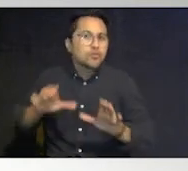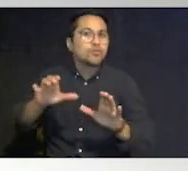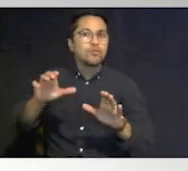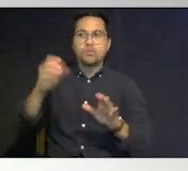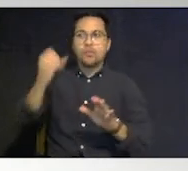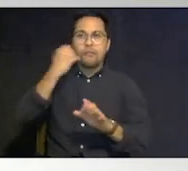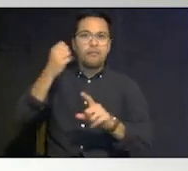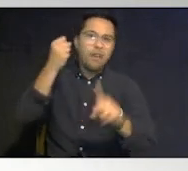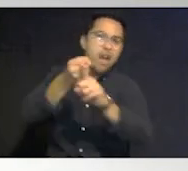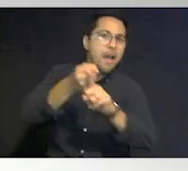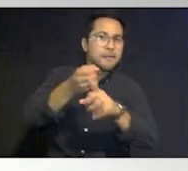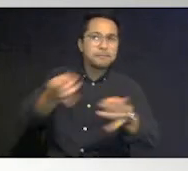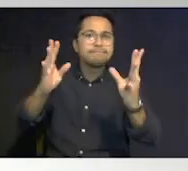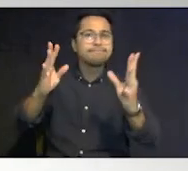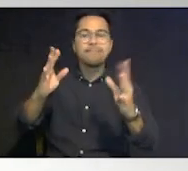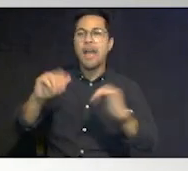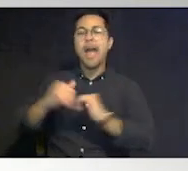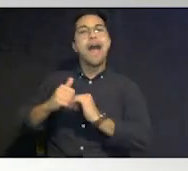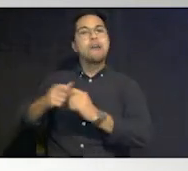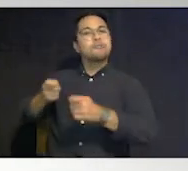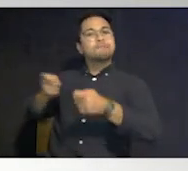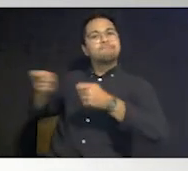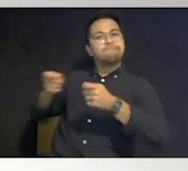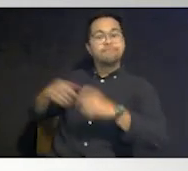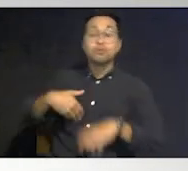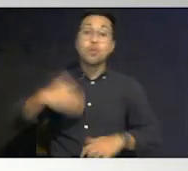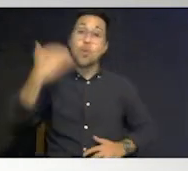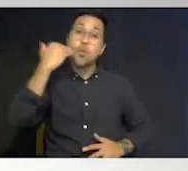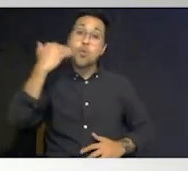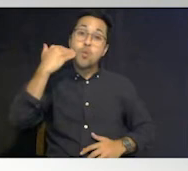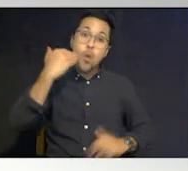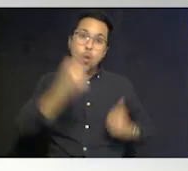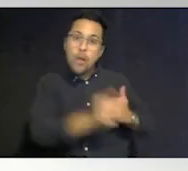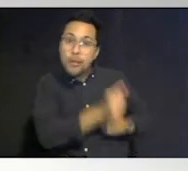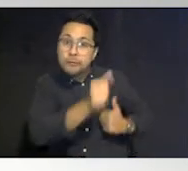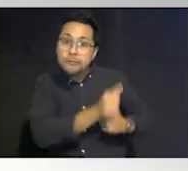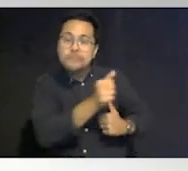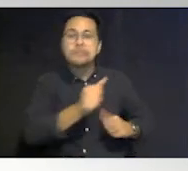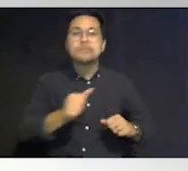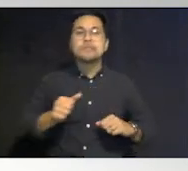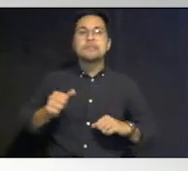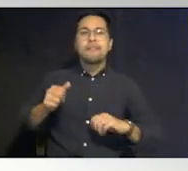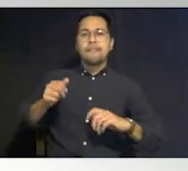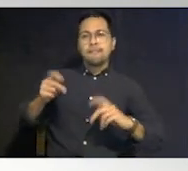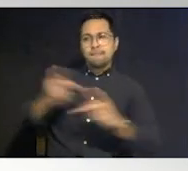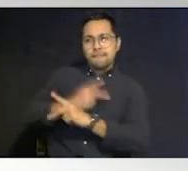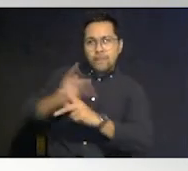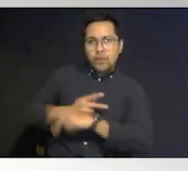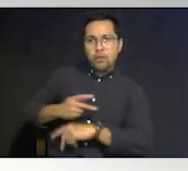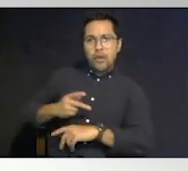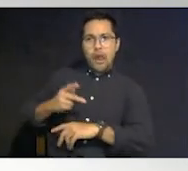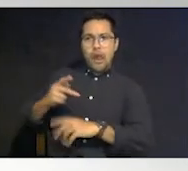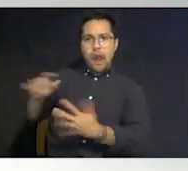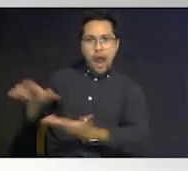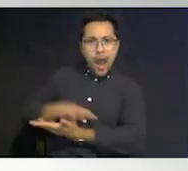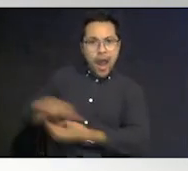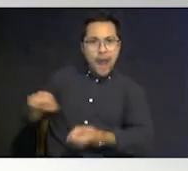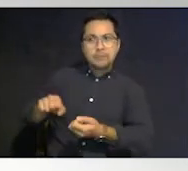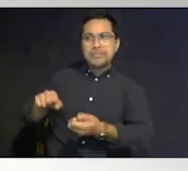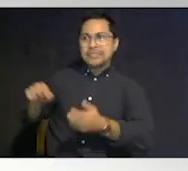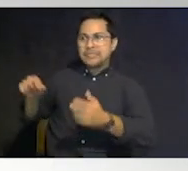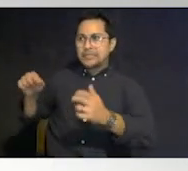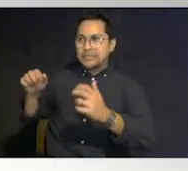know it's it's understanding the risks risks it's mitigating the level of damage um trying to